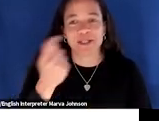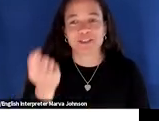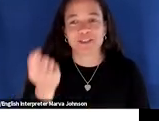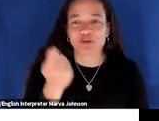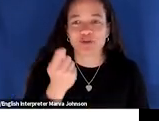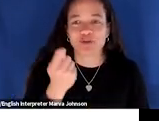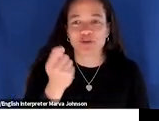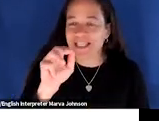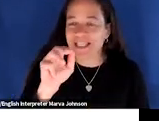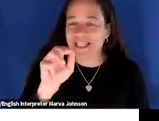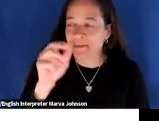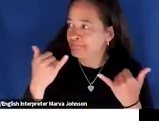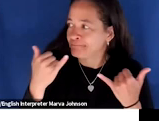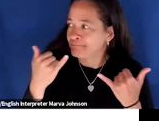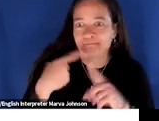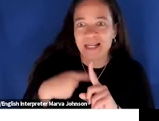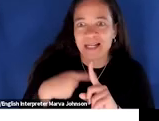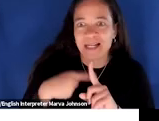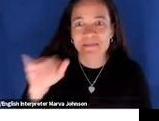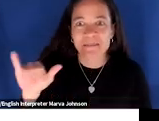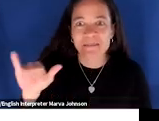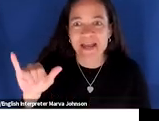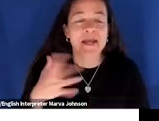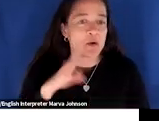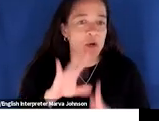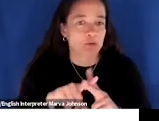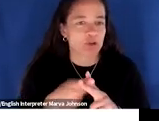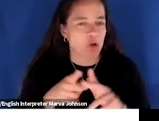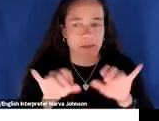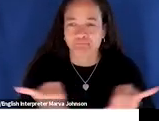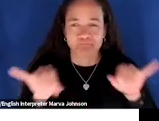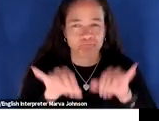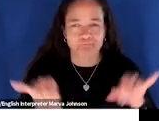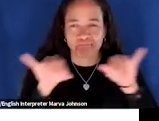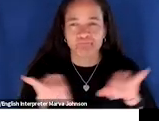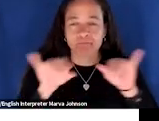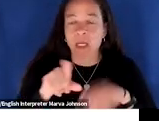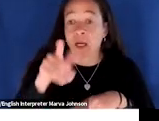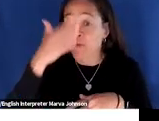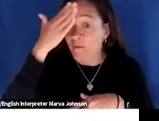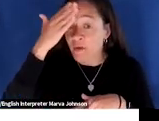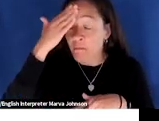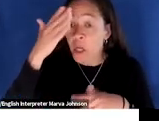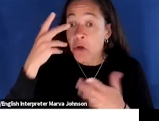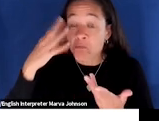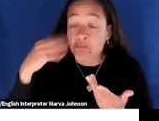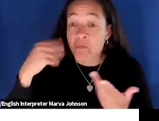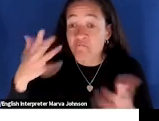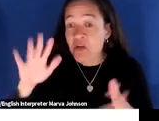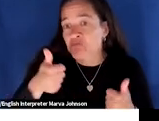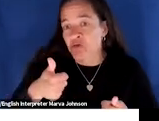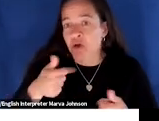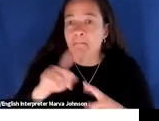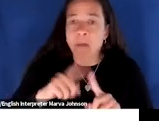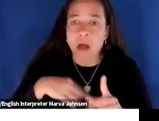kick things off the way we always do so if you've been with us before this will be familiar if not here's how it works we start with this thing called the two word check and you're seeing the slide right